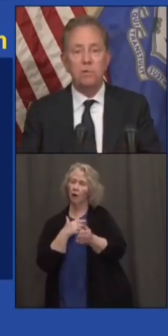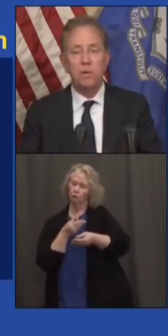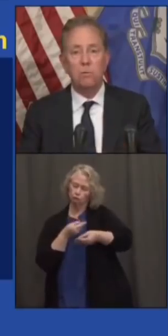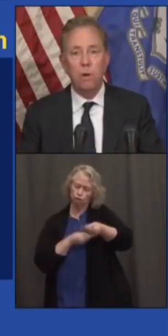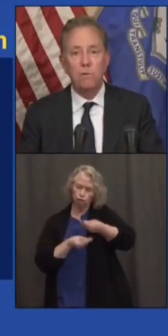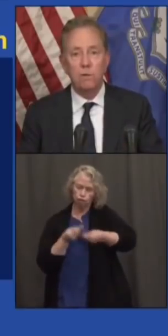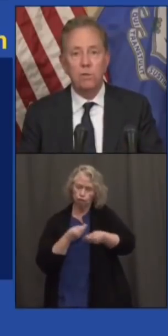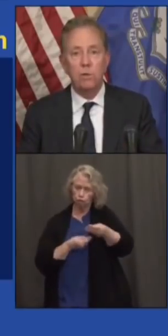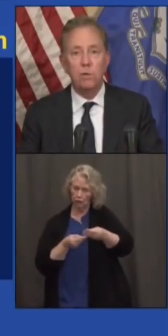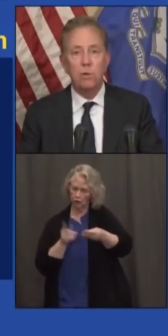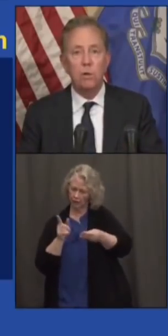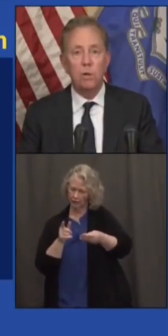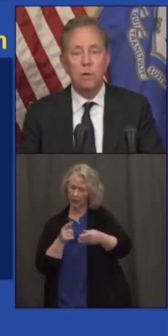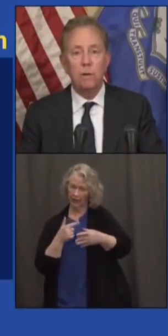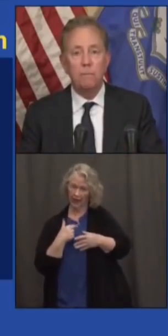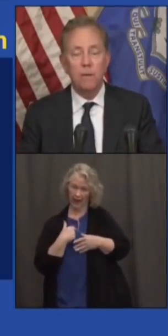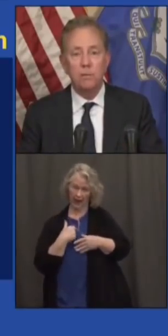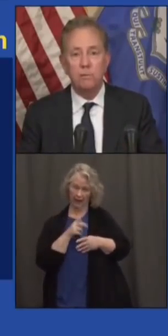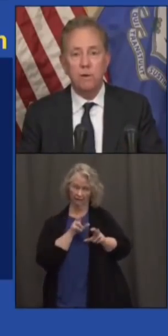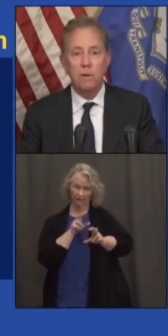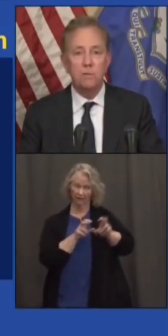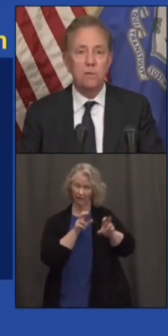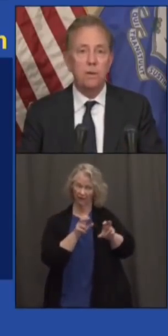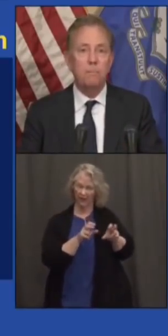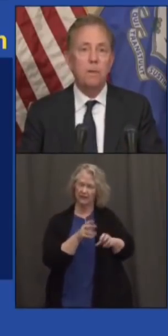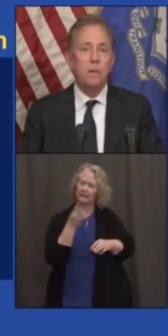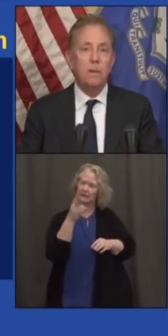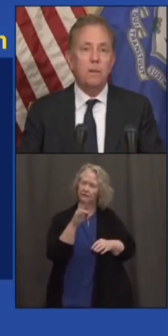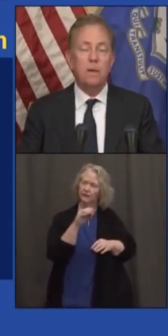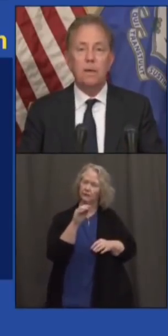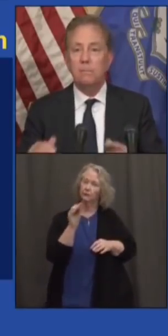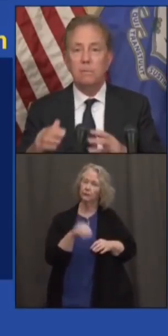17 percent rate of return on our pension funds.